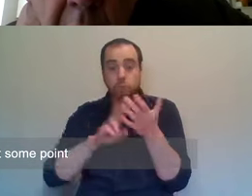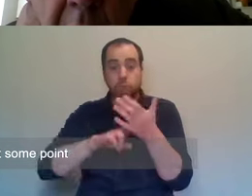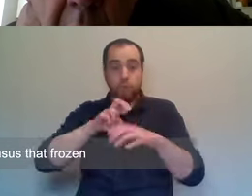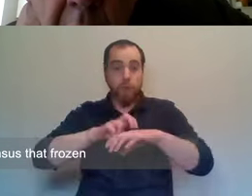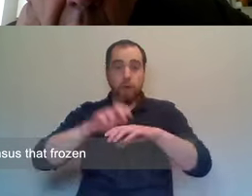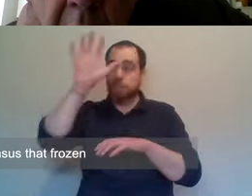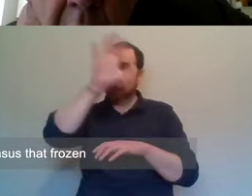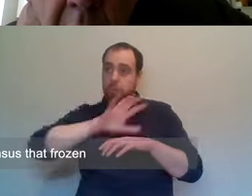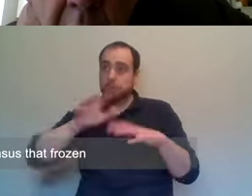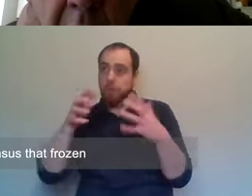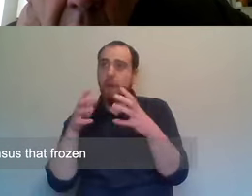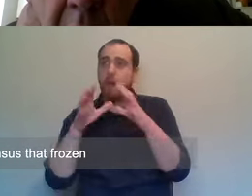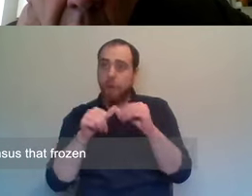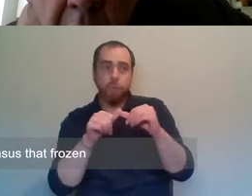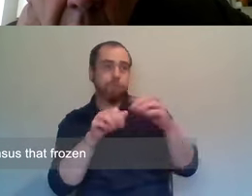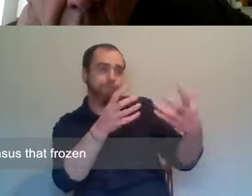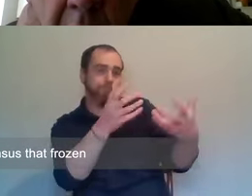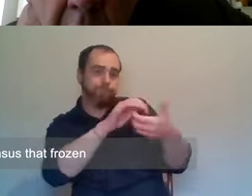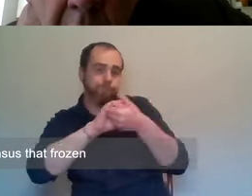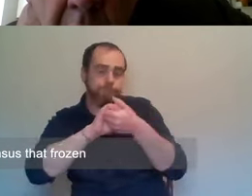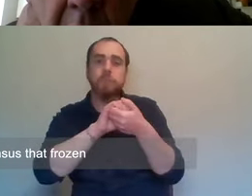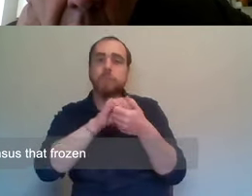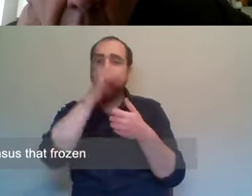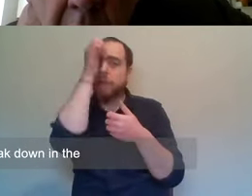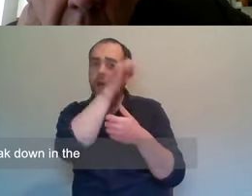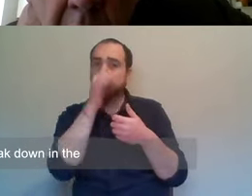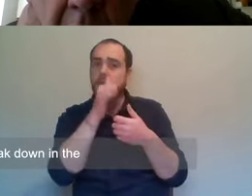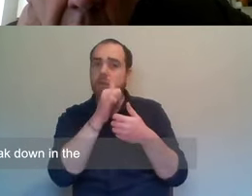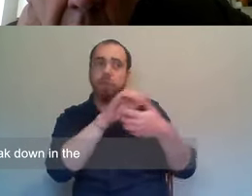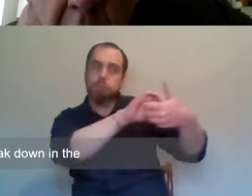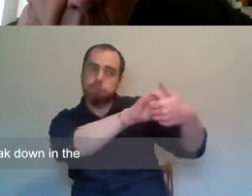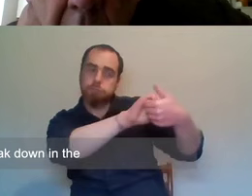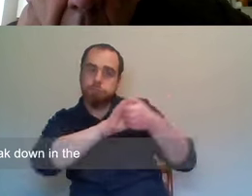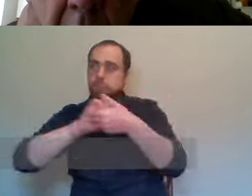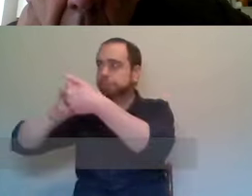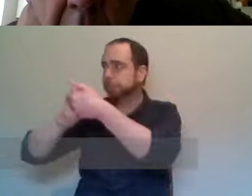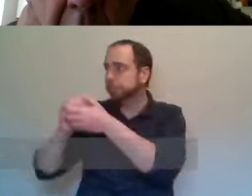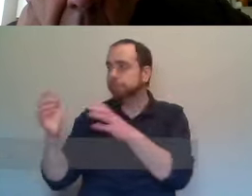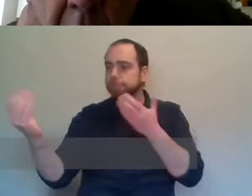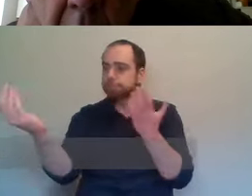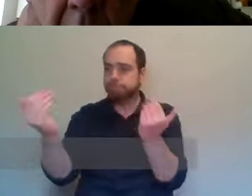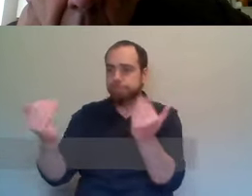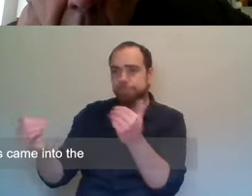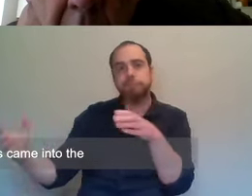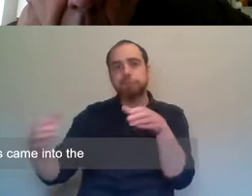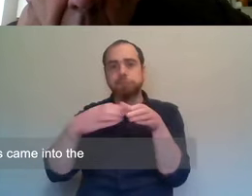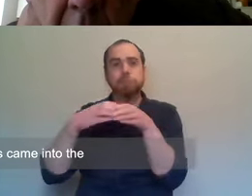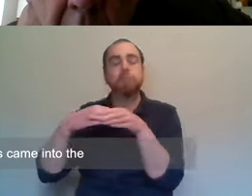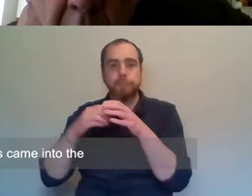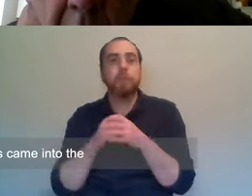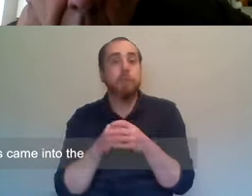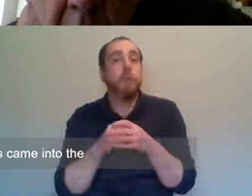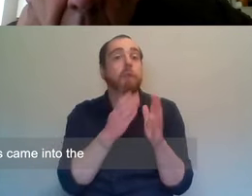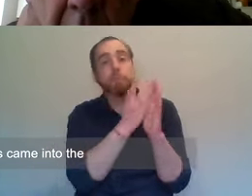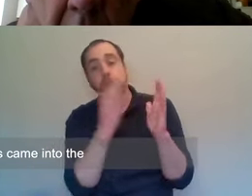And when that consensus, that frozen politics began to break down in the 1960s, a lot of these tensions